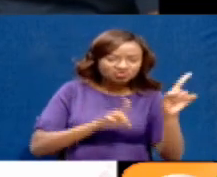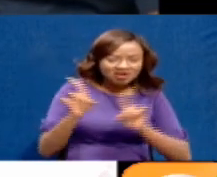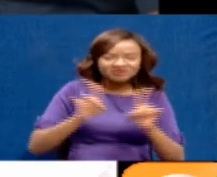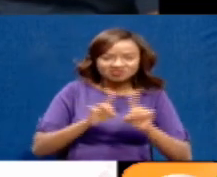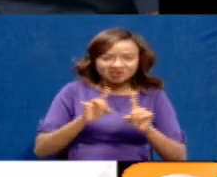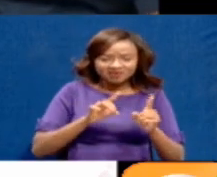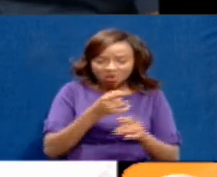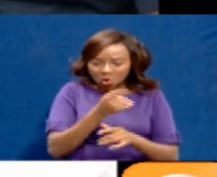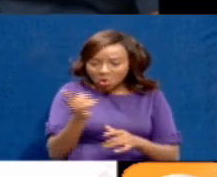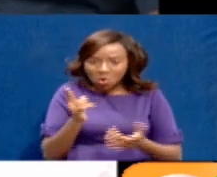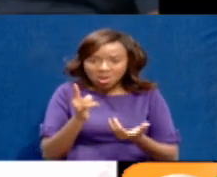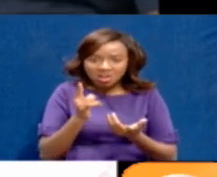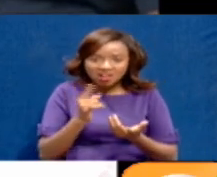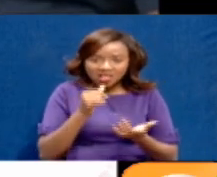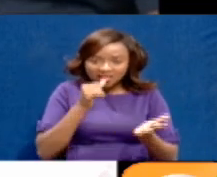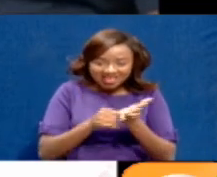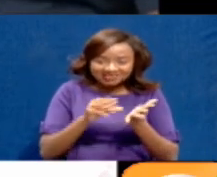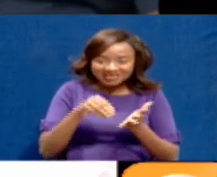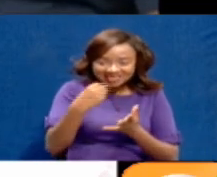Mombasa?